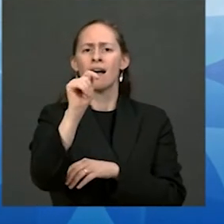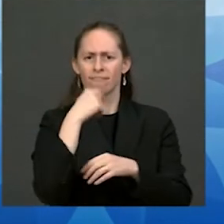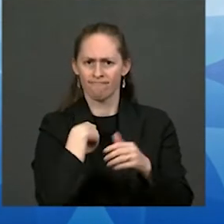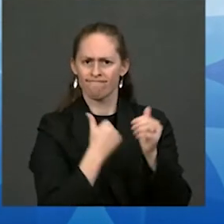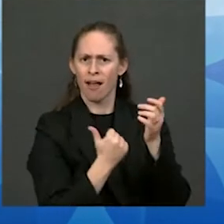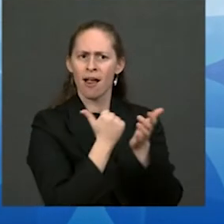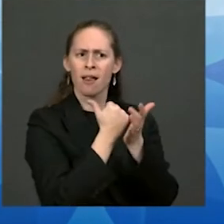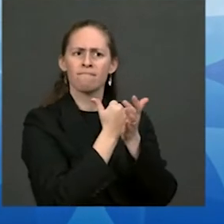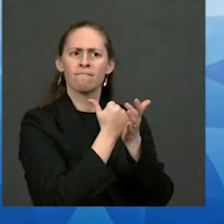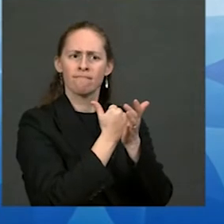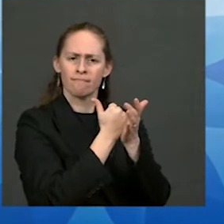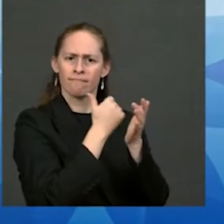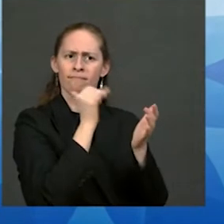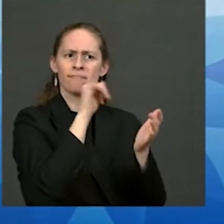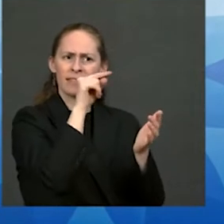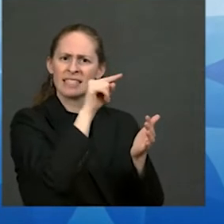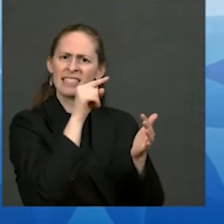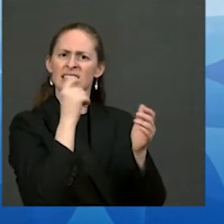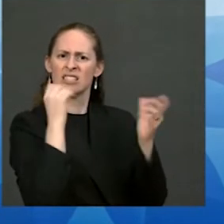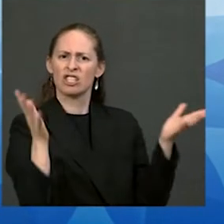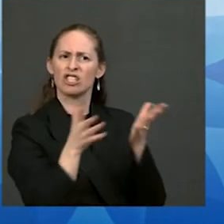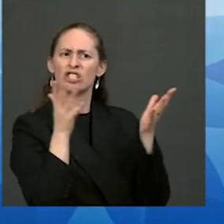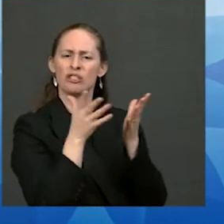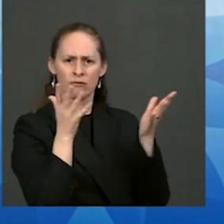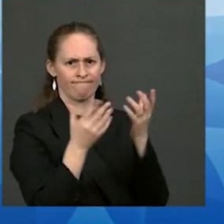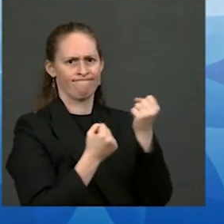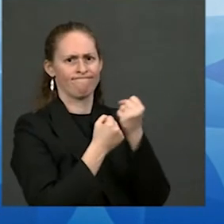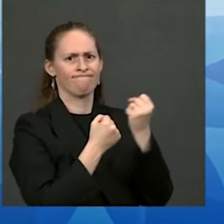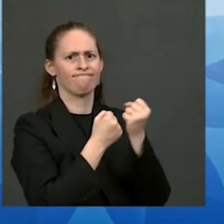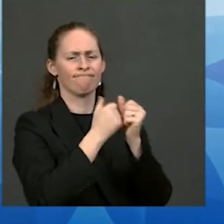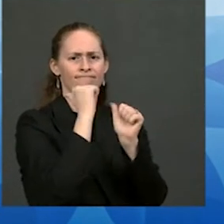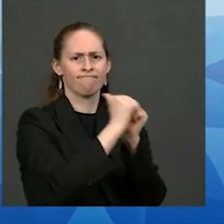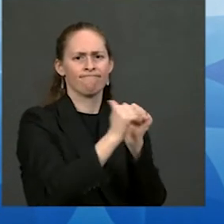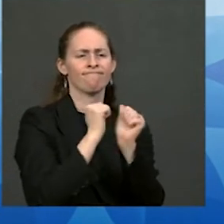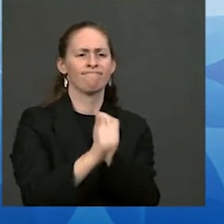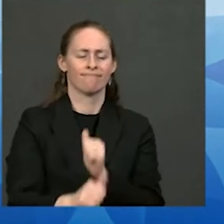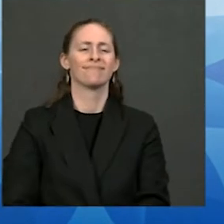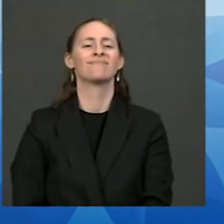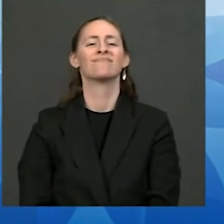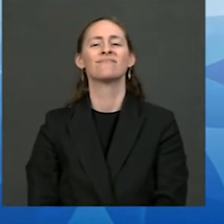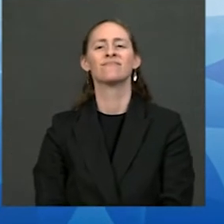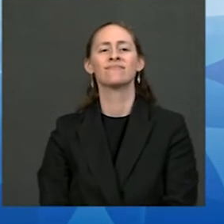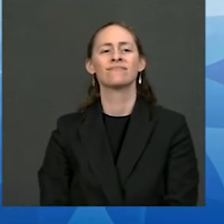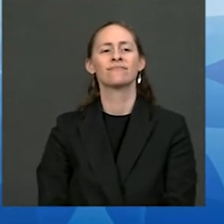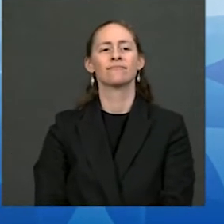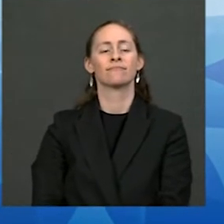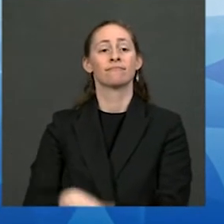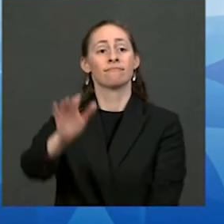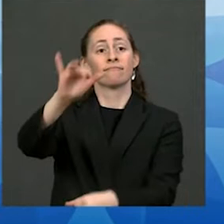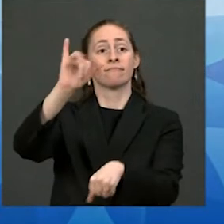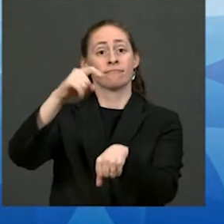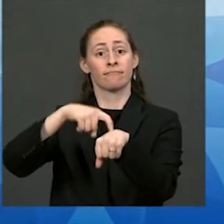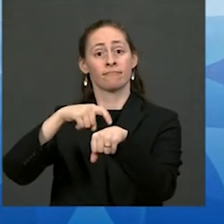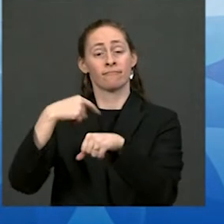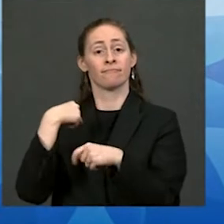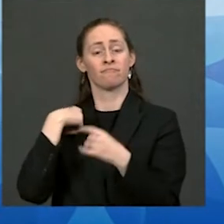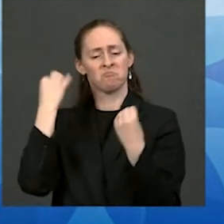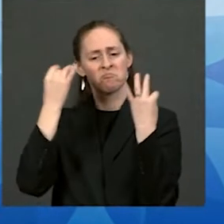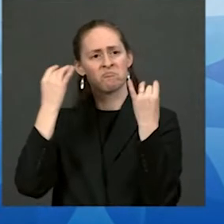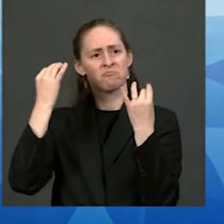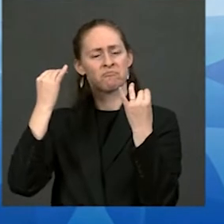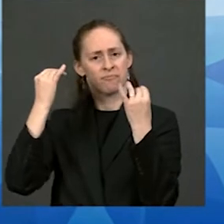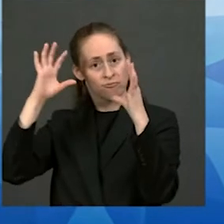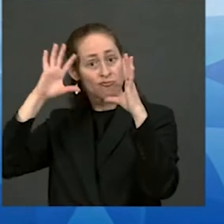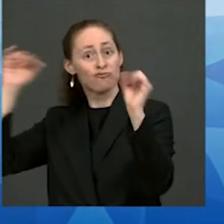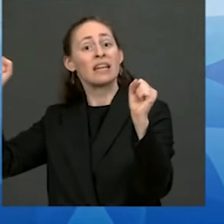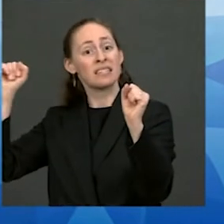and so much more when I ran for president it was important for me to continue to make progress and that's what we've done since I took